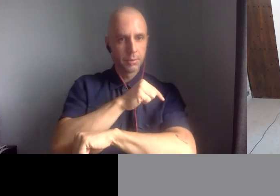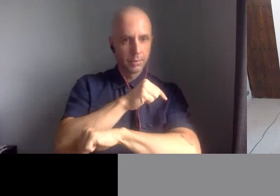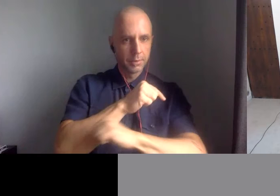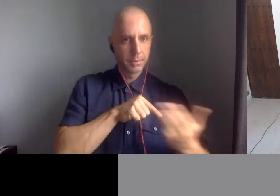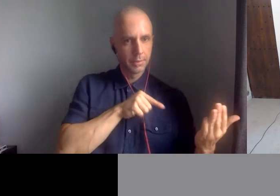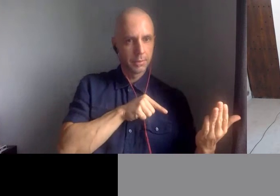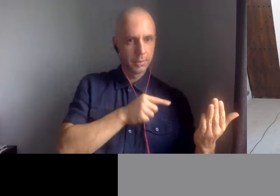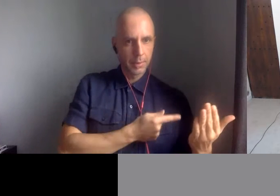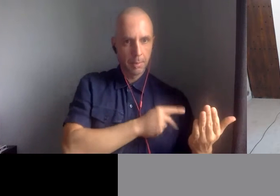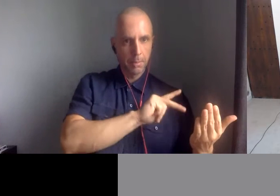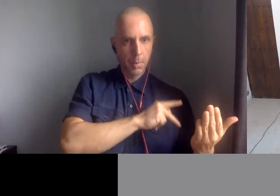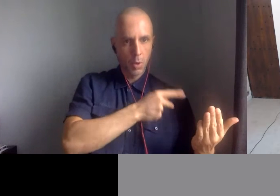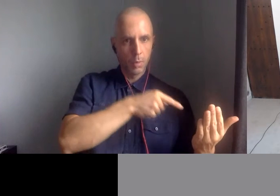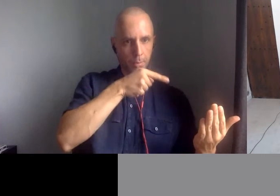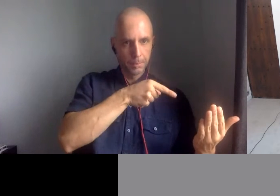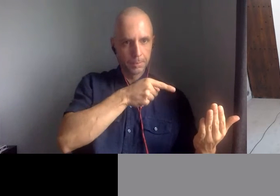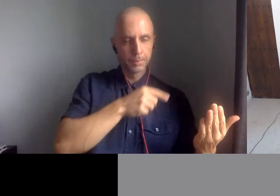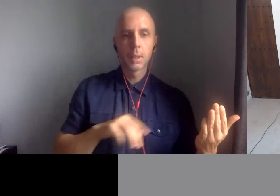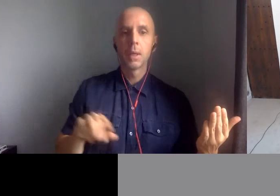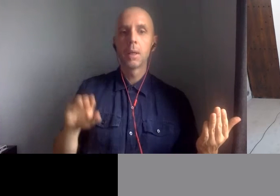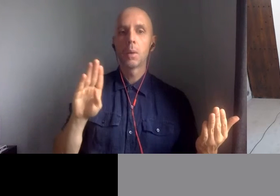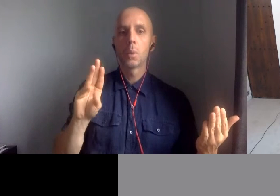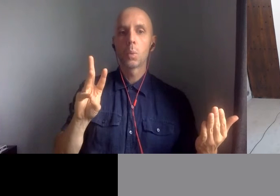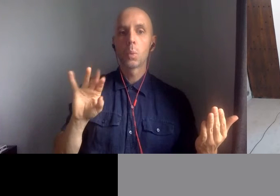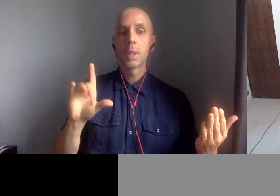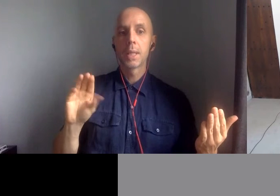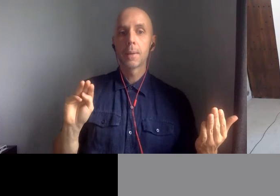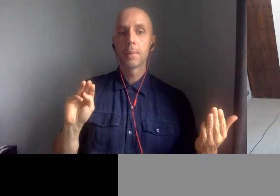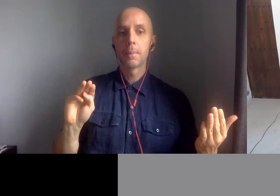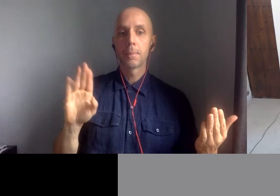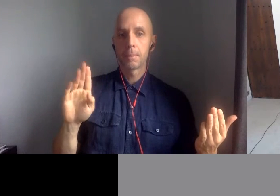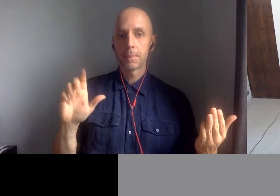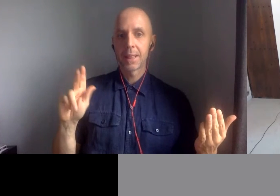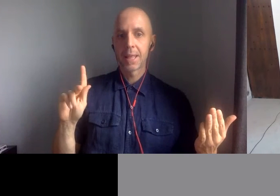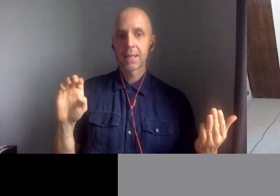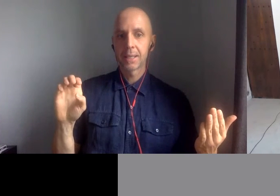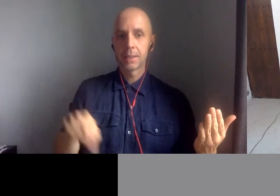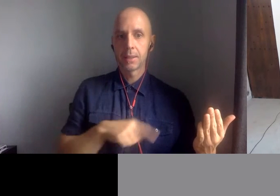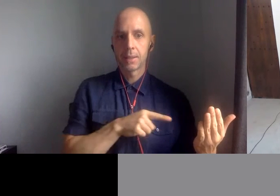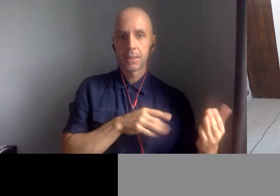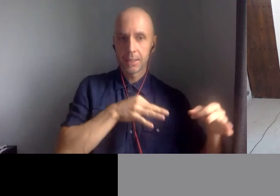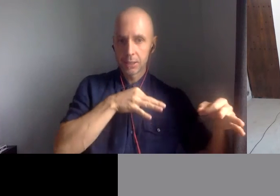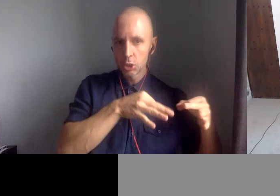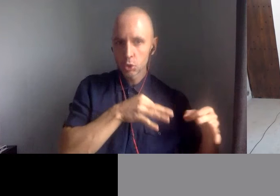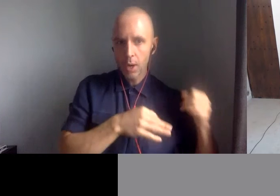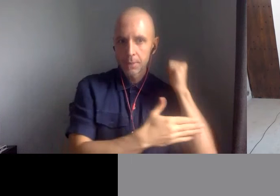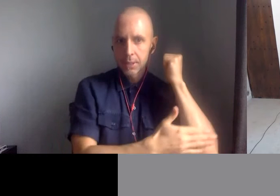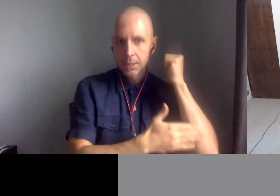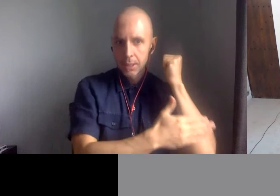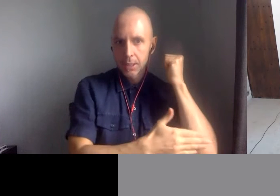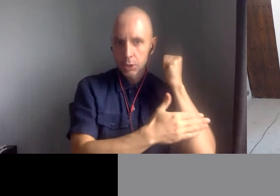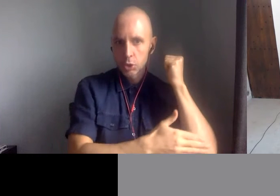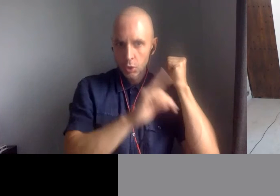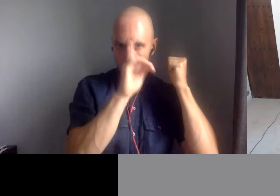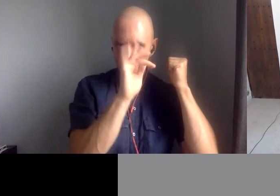when someone like William Blake describes the country as being filled with